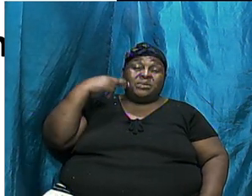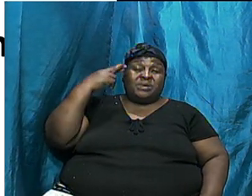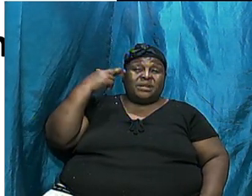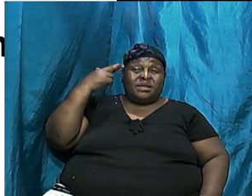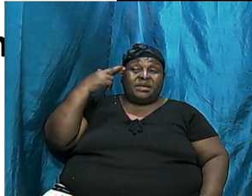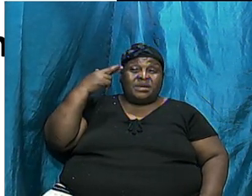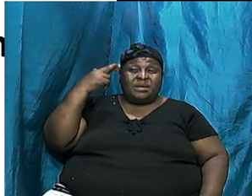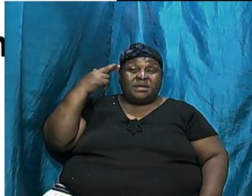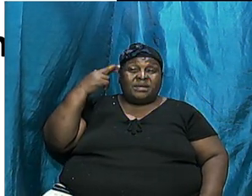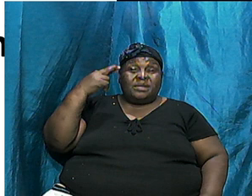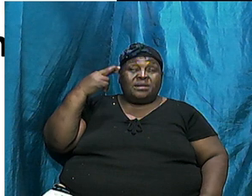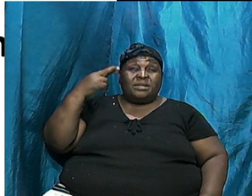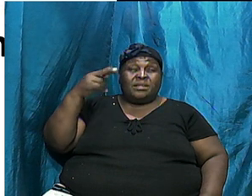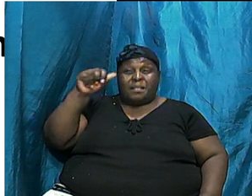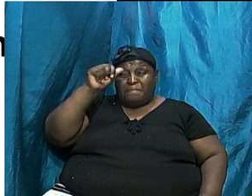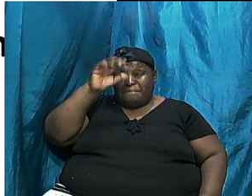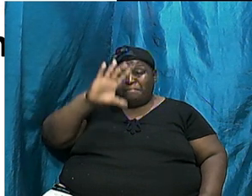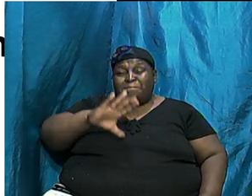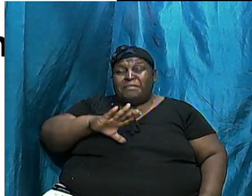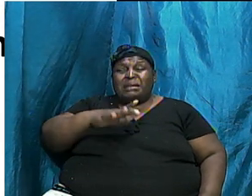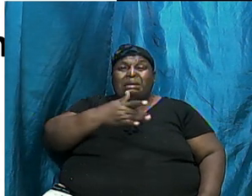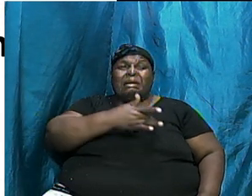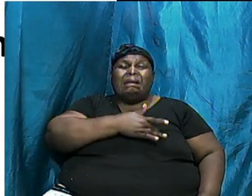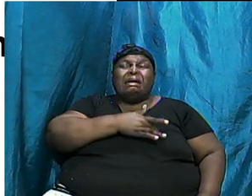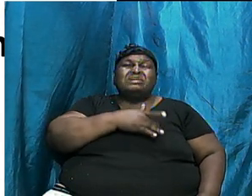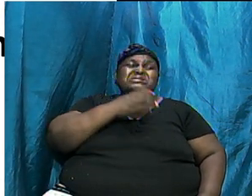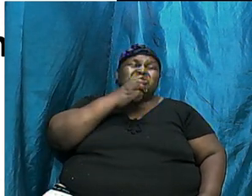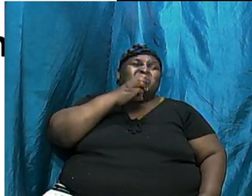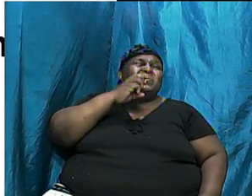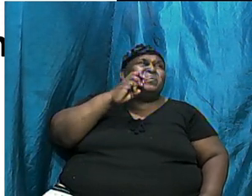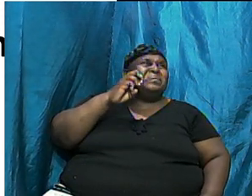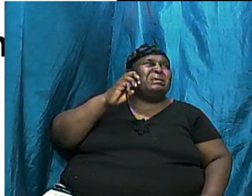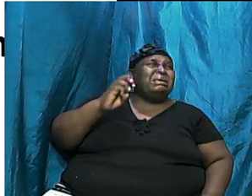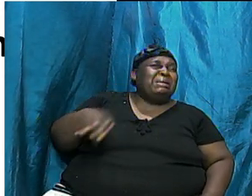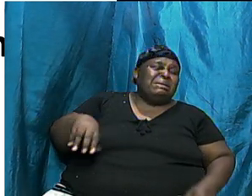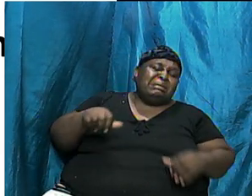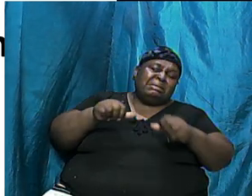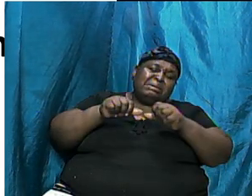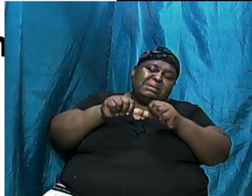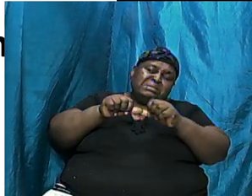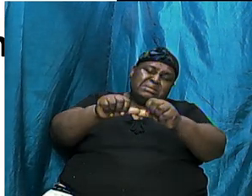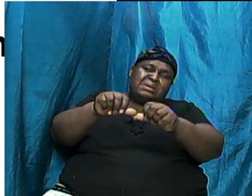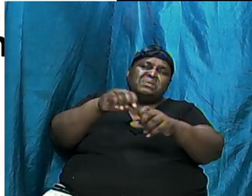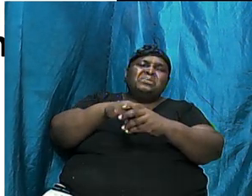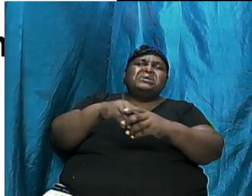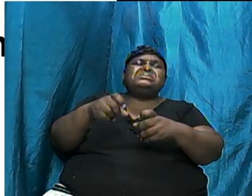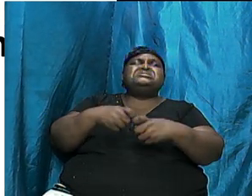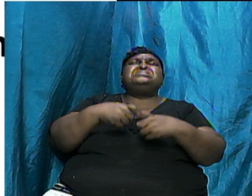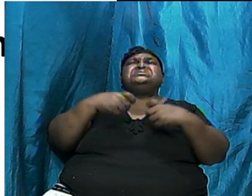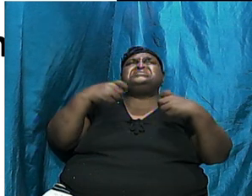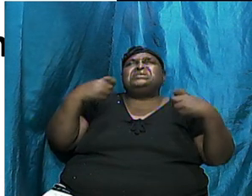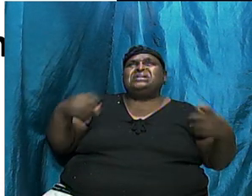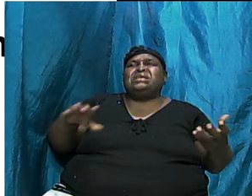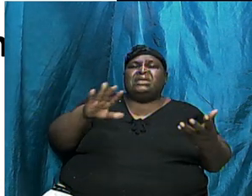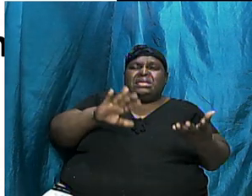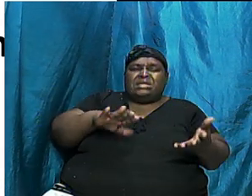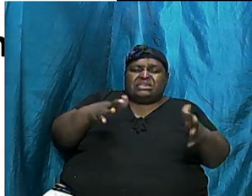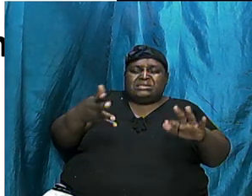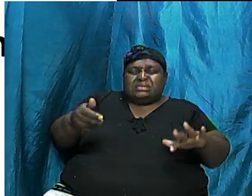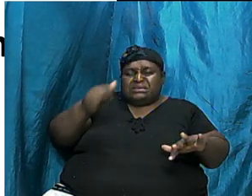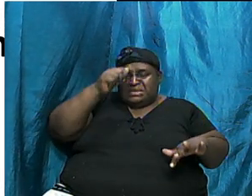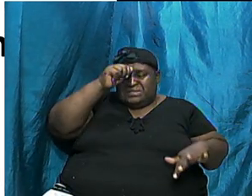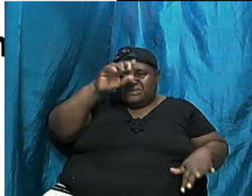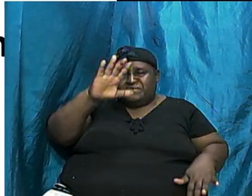that men's heart was just desperately wicked. They were continuing in their sin. And the death of men